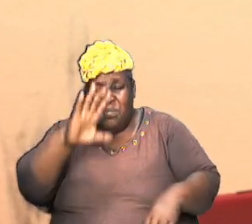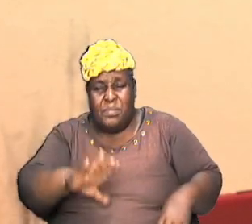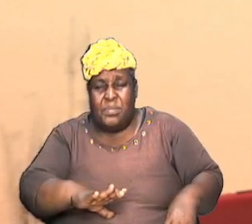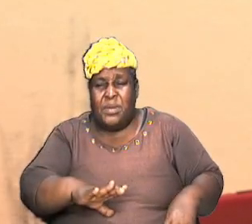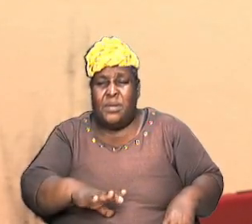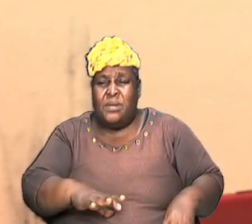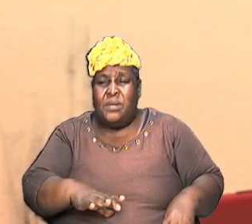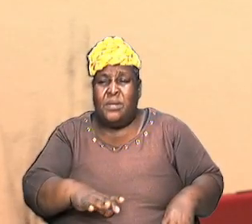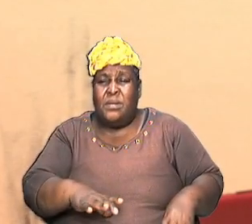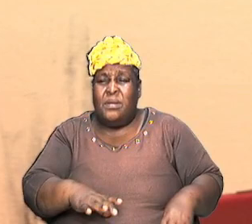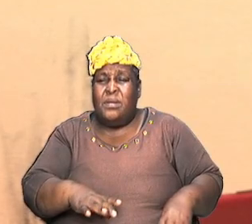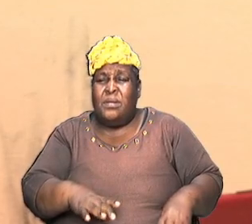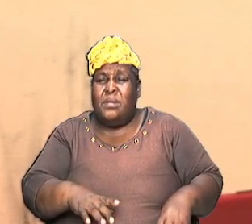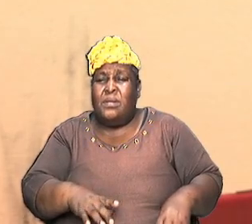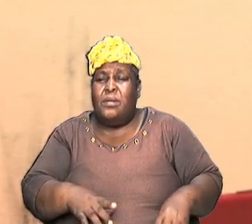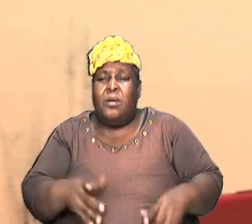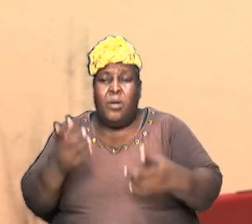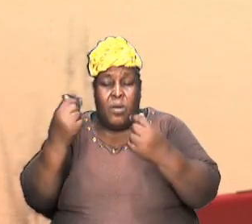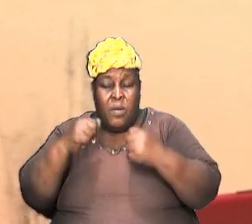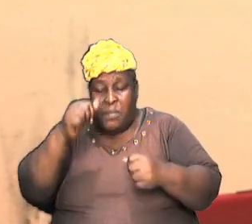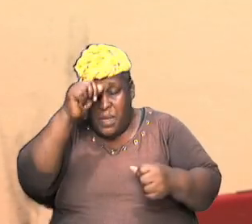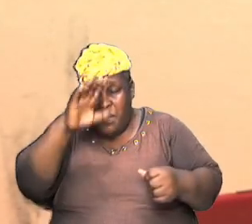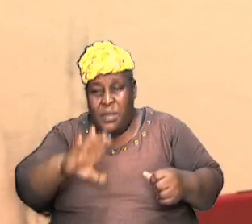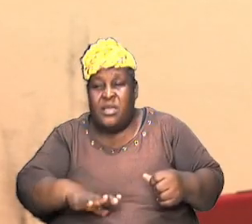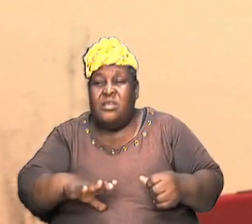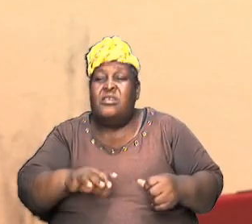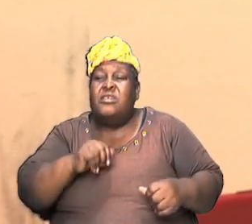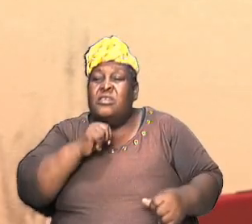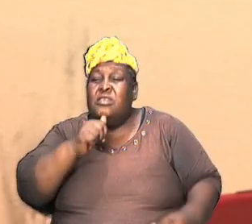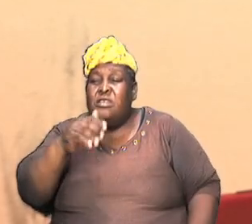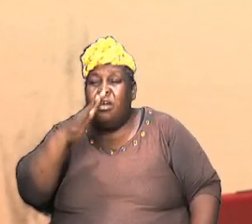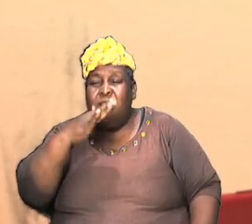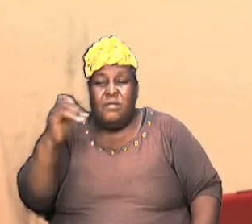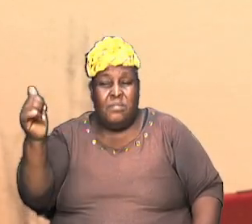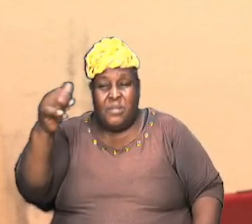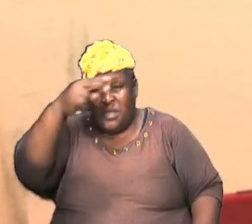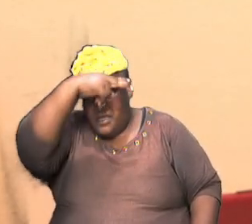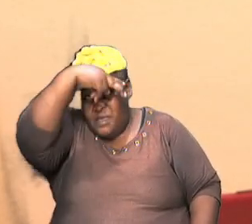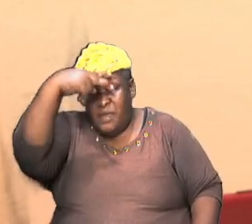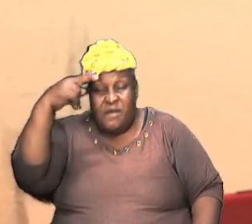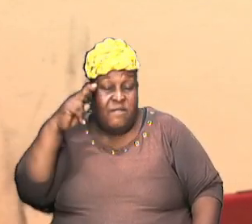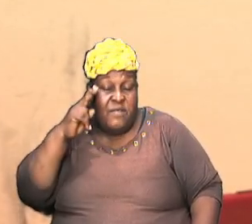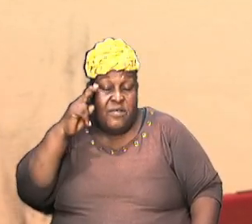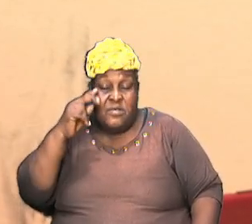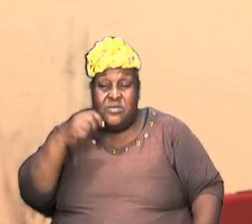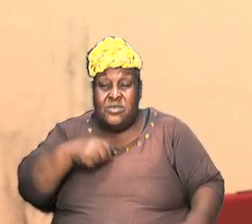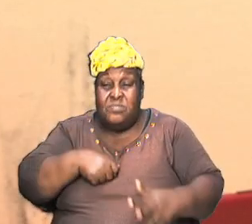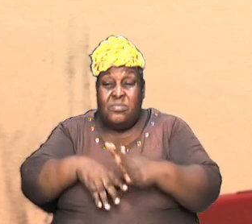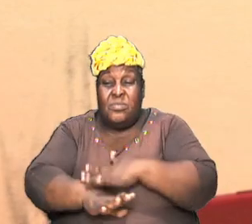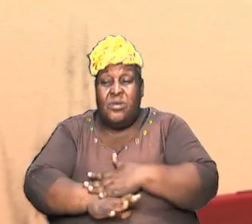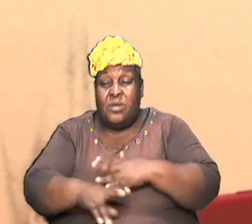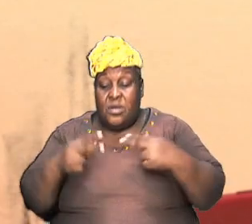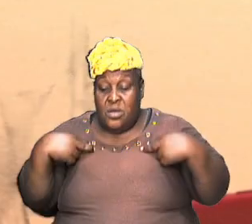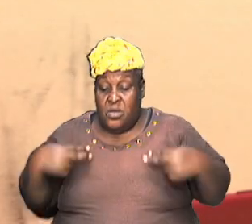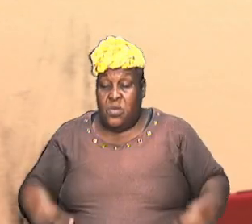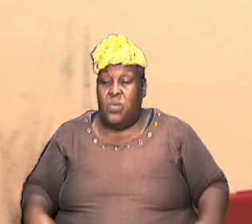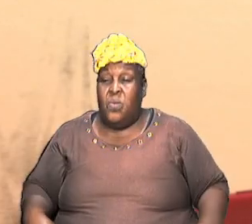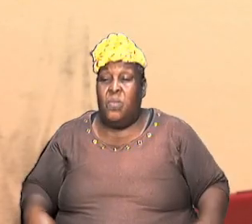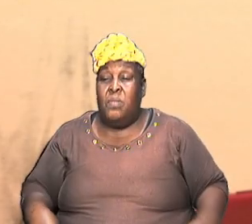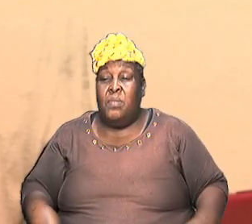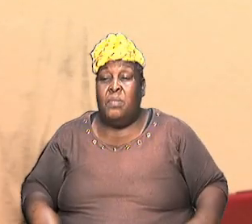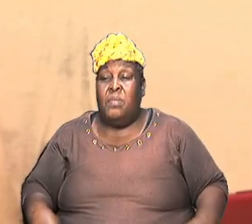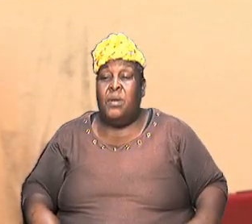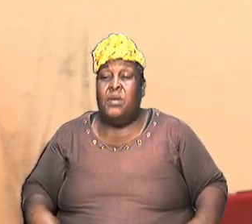but not via the virgin birth not via a human conception and then delivery